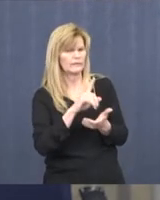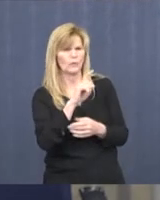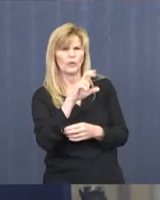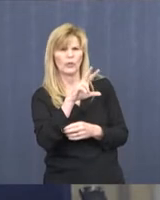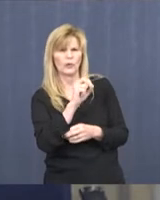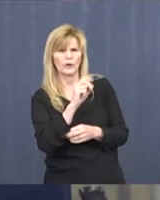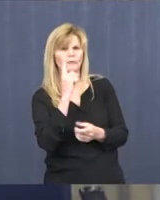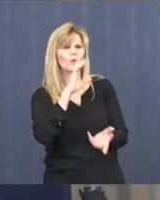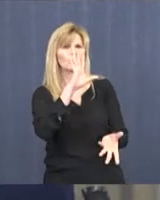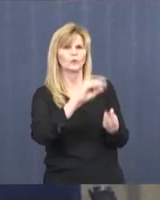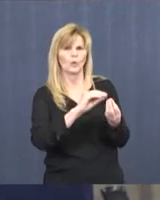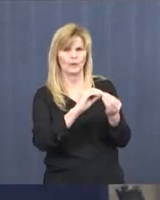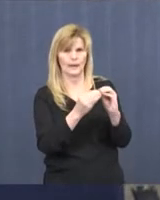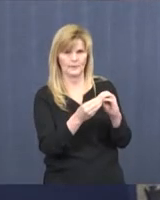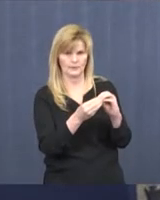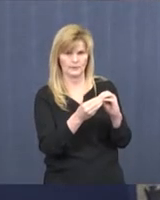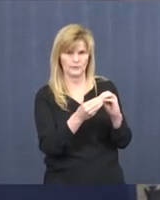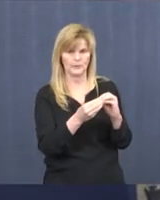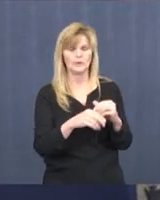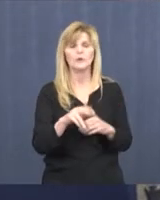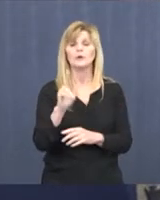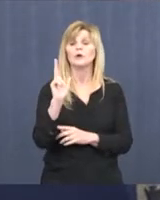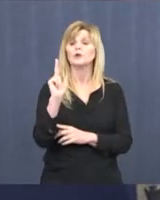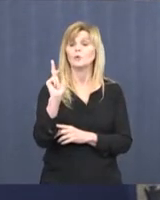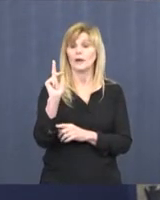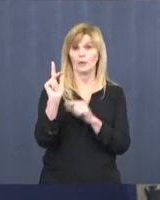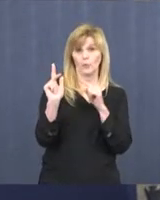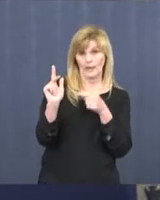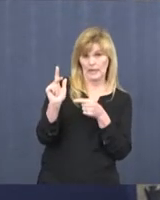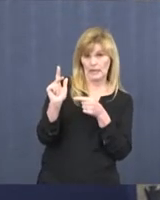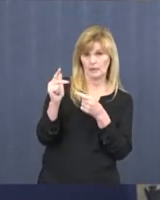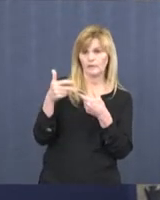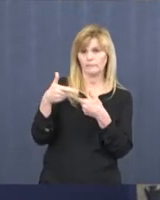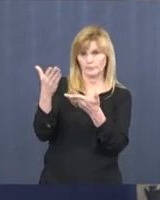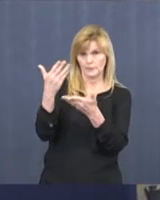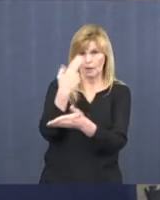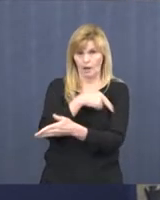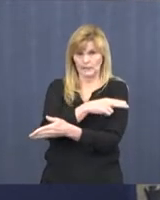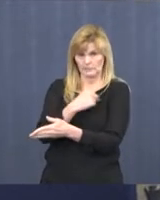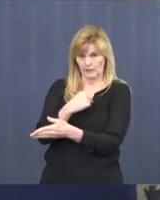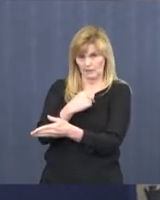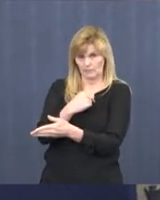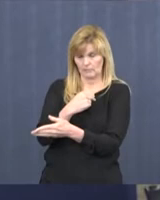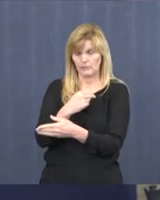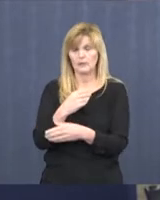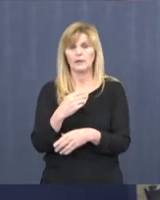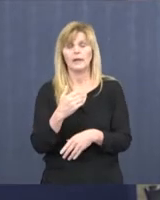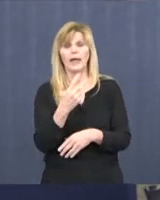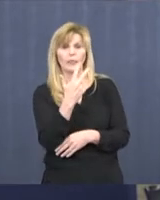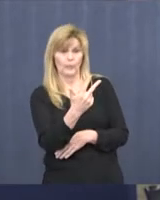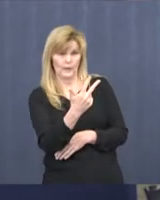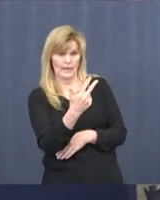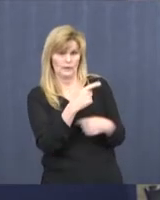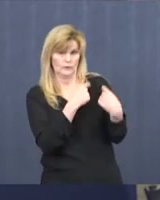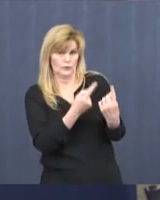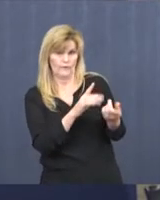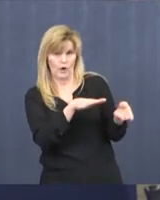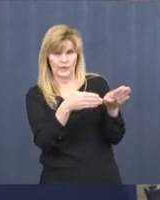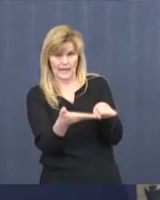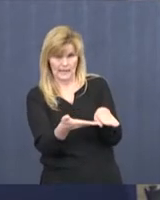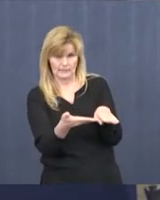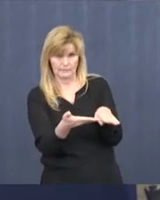total numbers. 23 of those have been hospitalized, and then we still have the three deaths in the state.